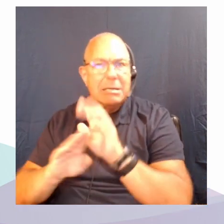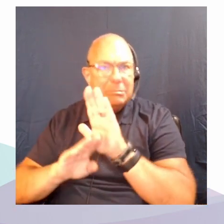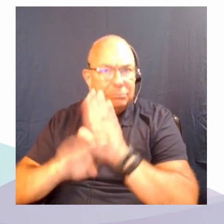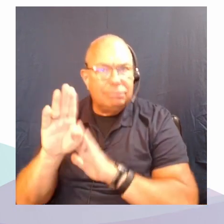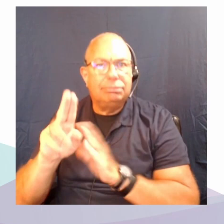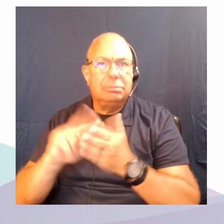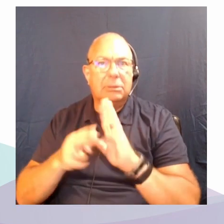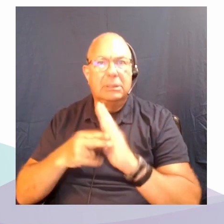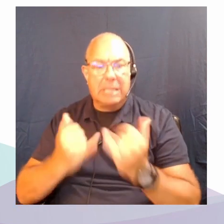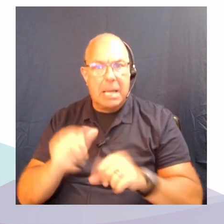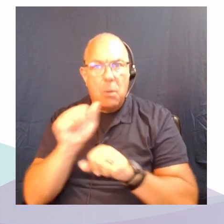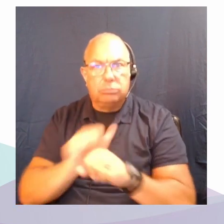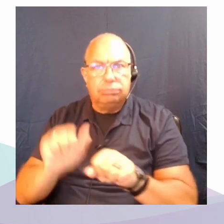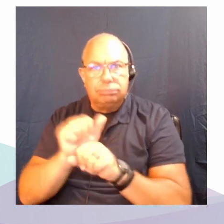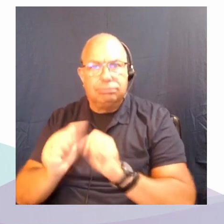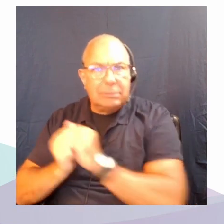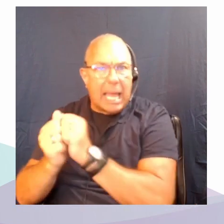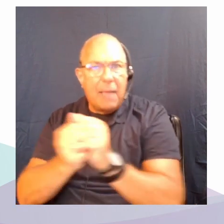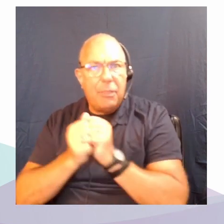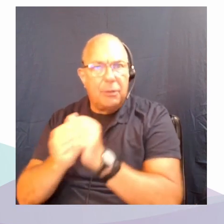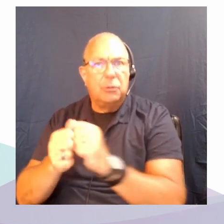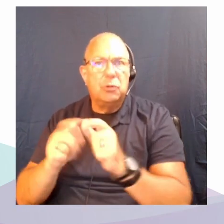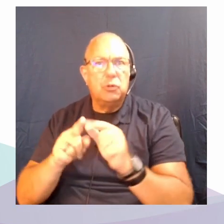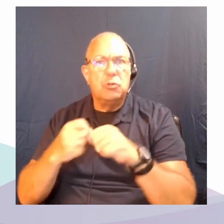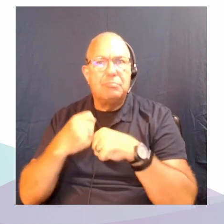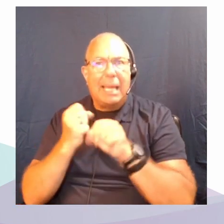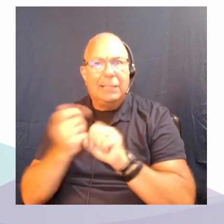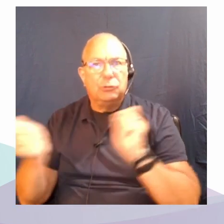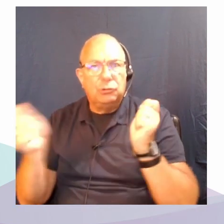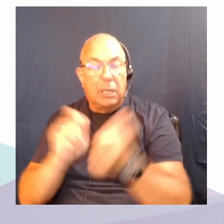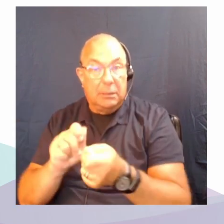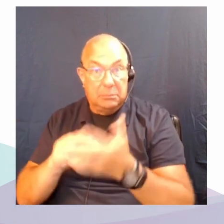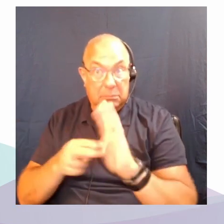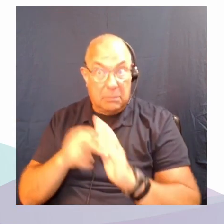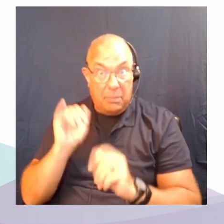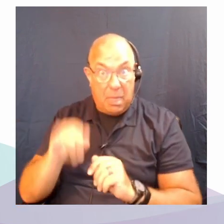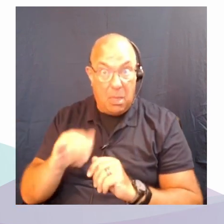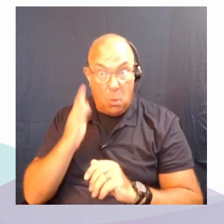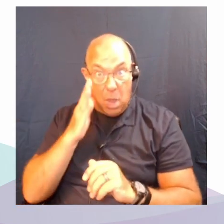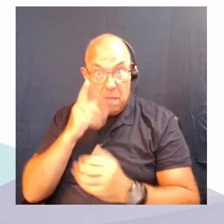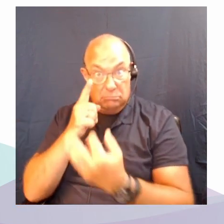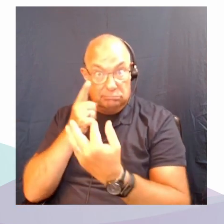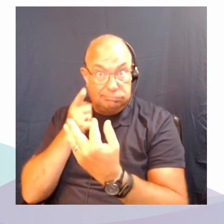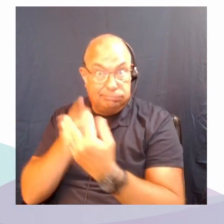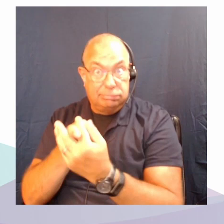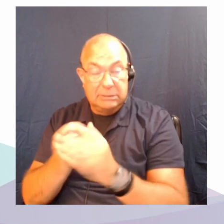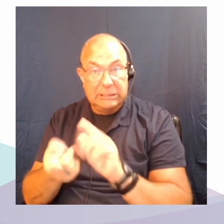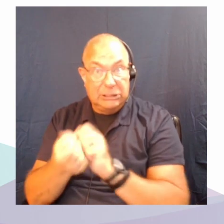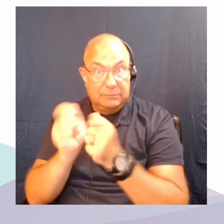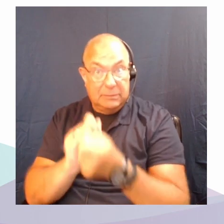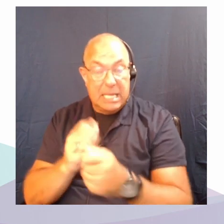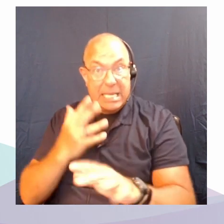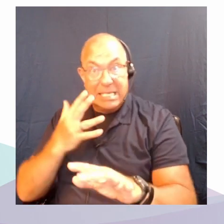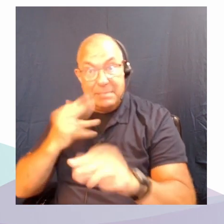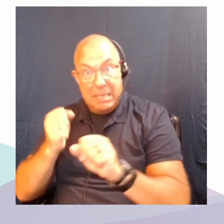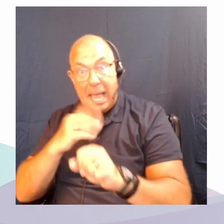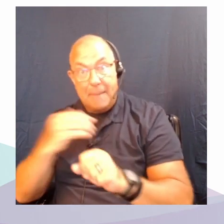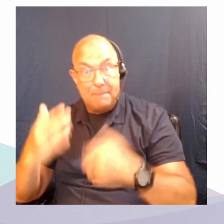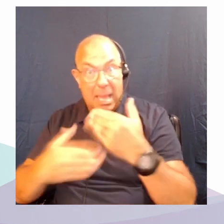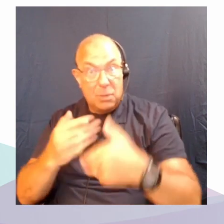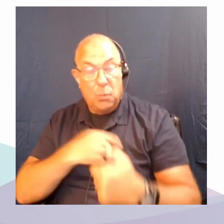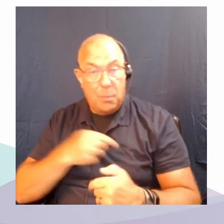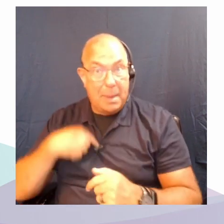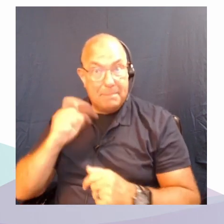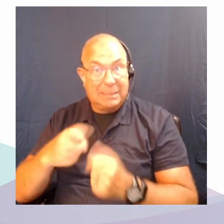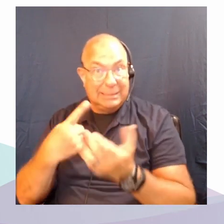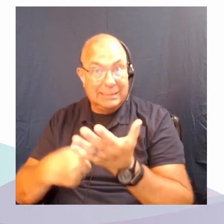to make a difference now whether it'll make a difference at the speed and pace that we need to address this problem is one thing but it does